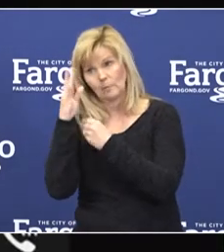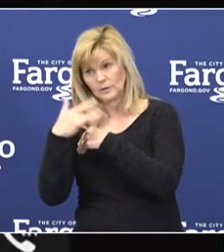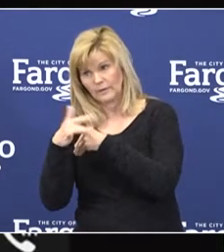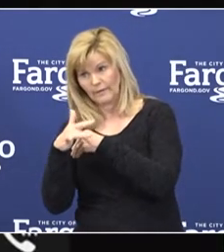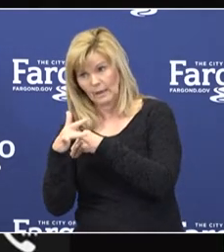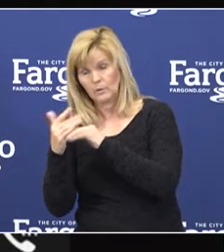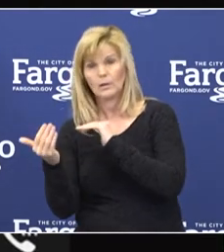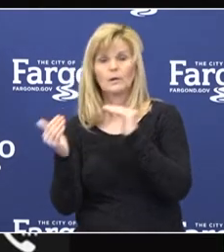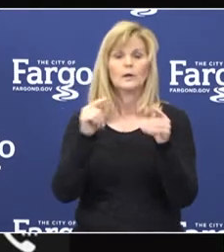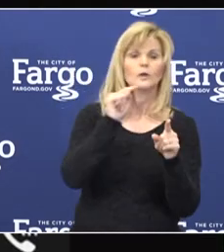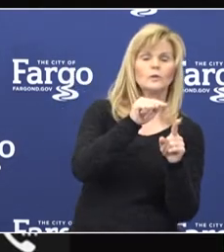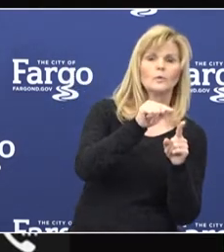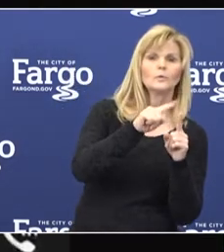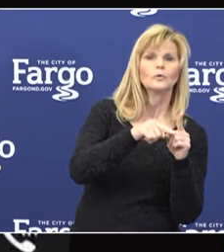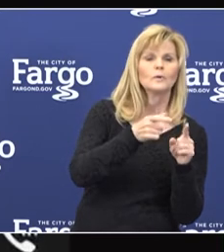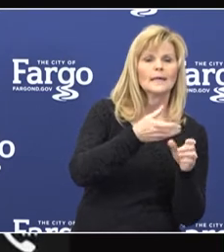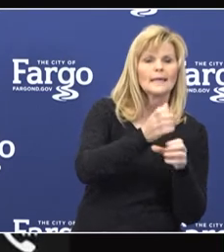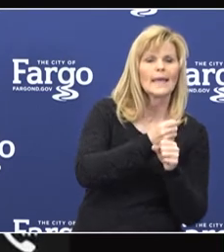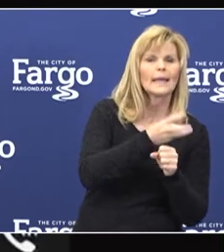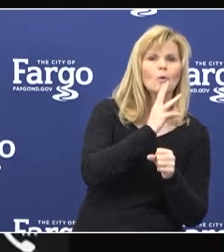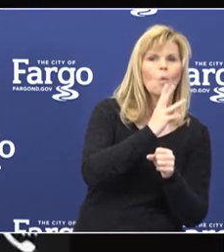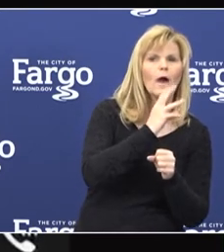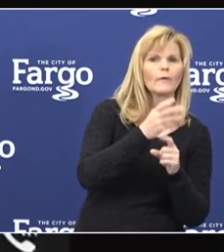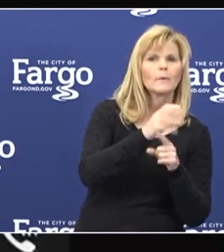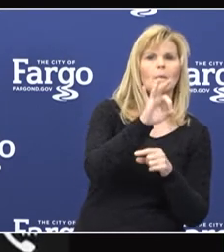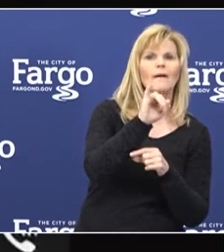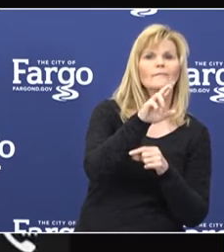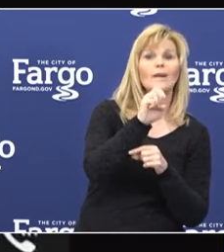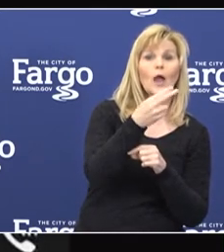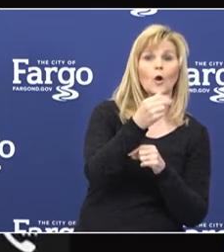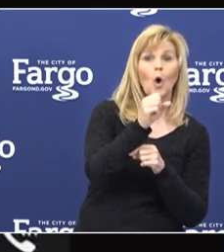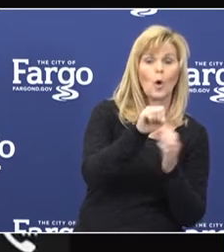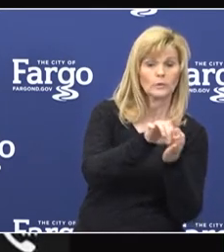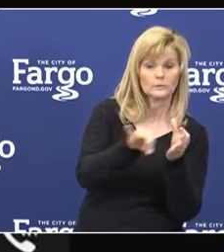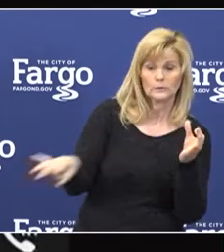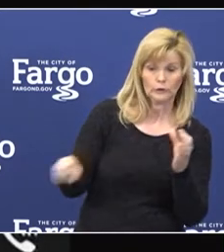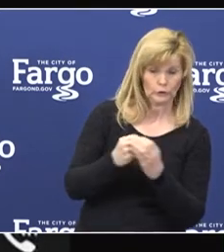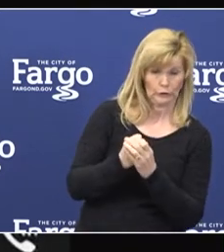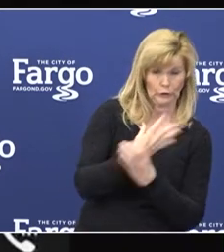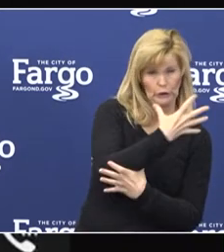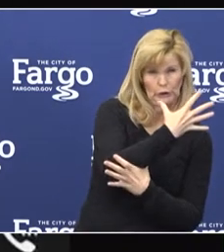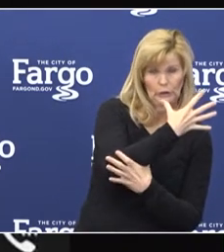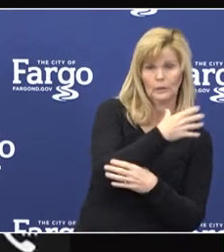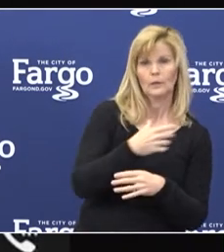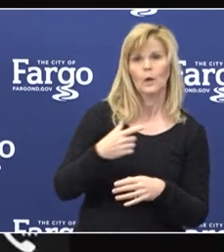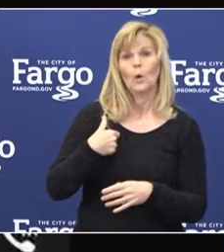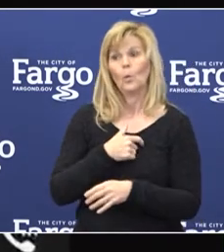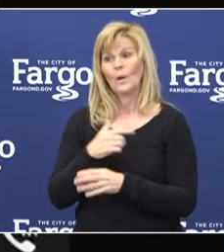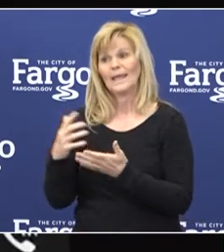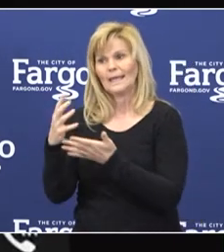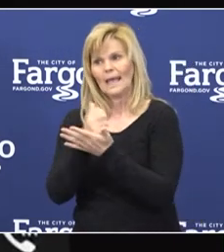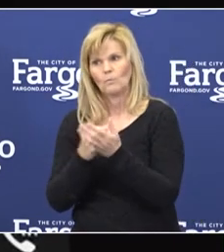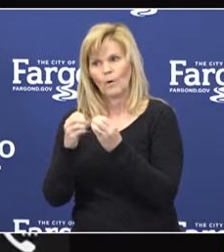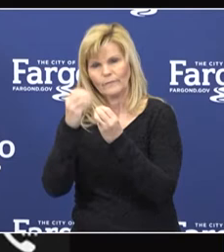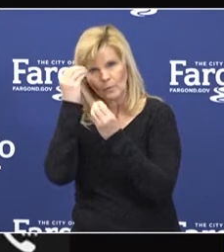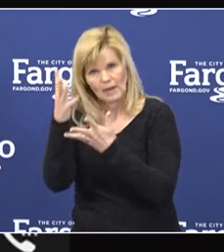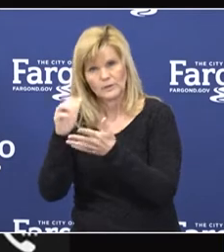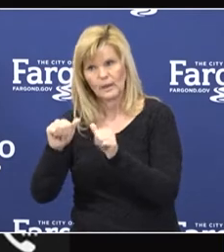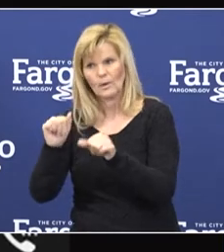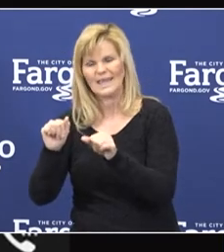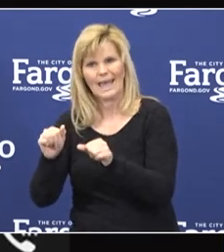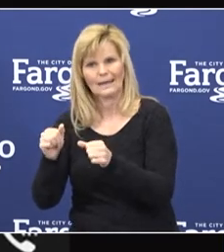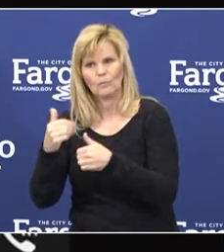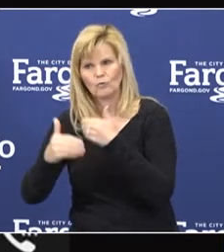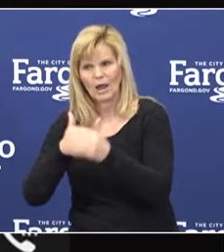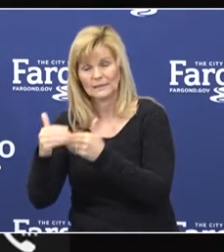is similar to getting a drink of water from a fire hose. There's more information than we can actually process. That